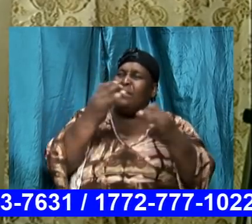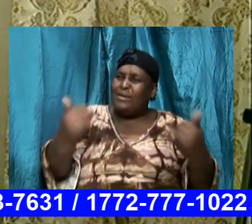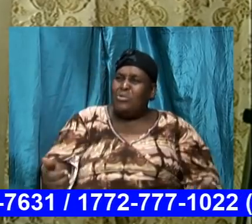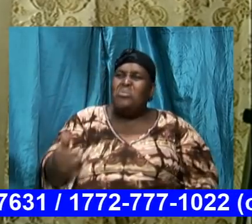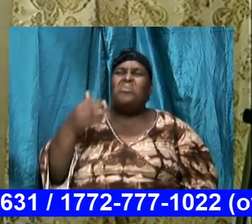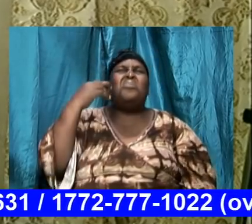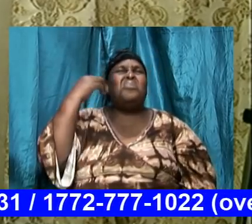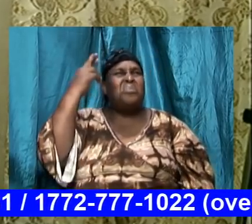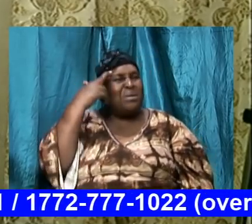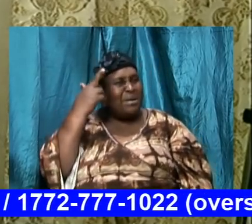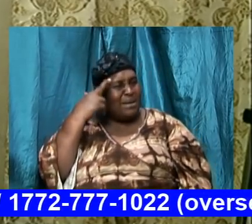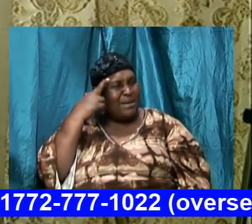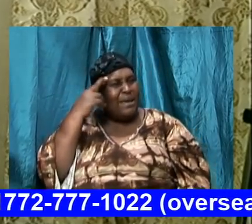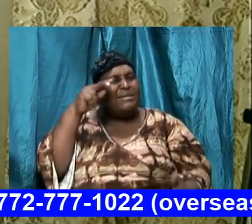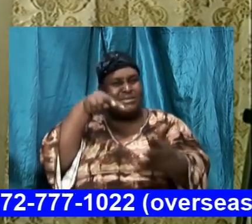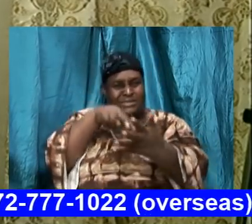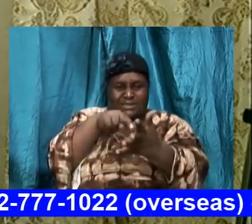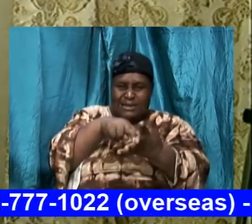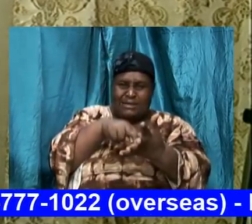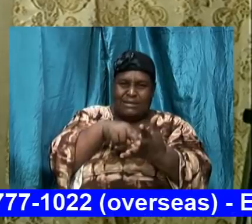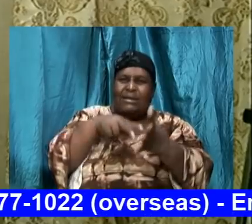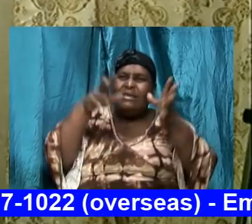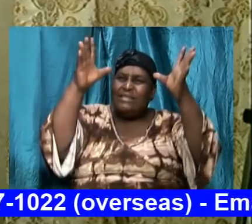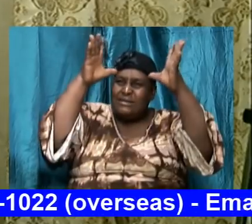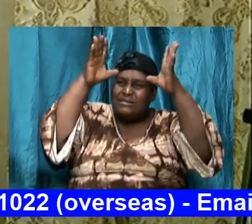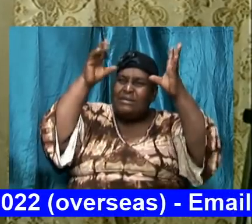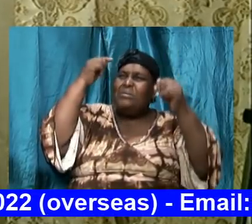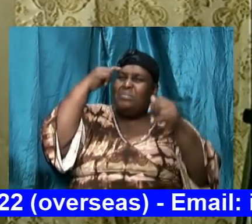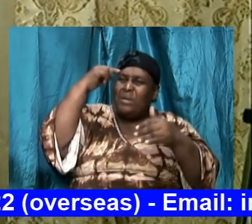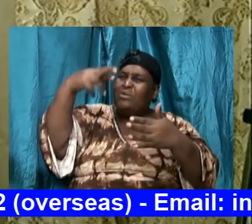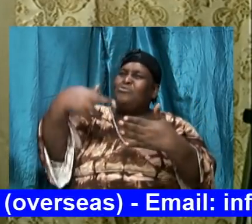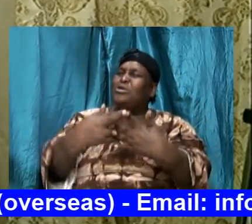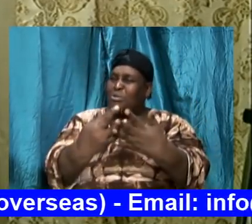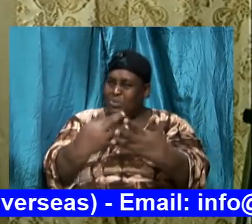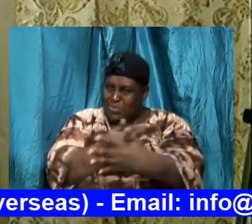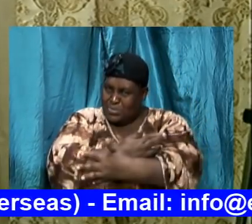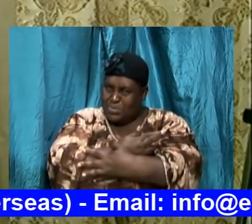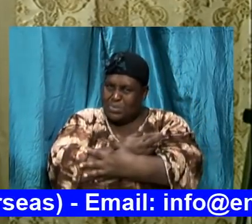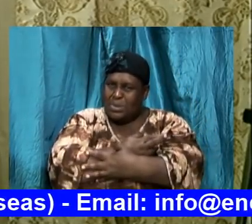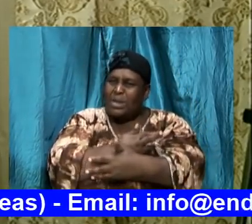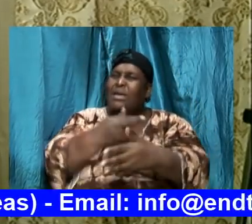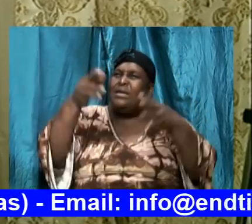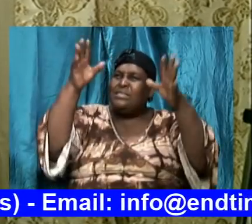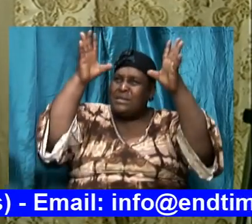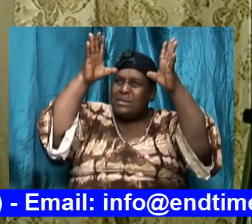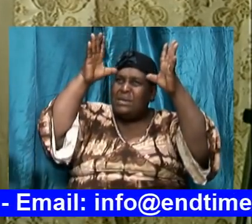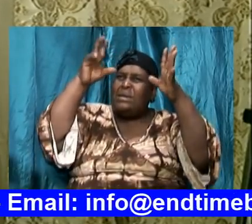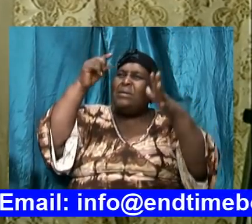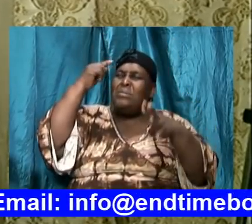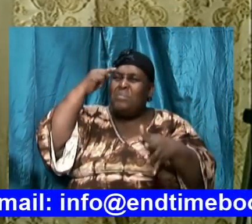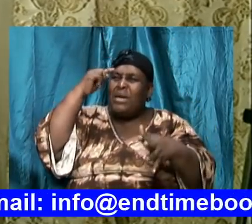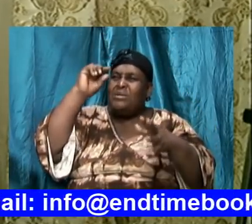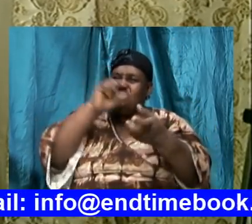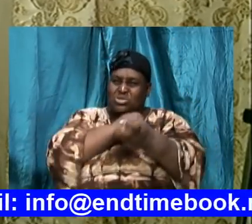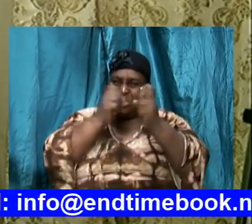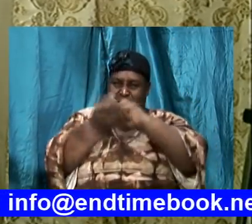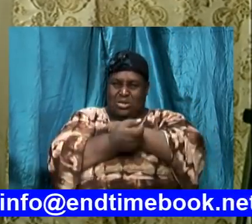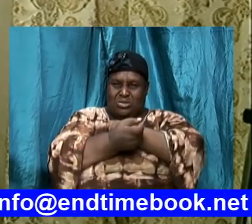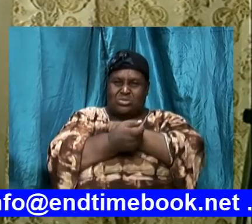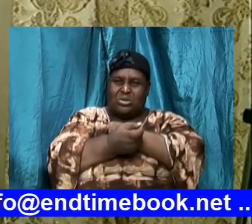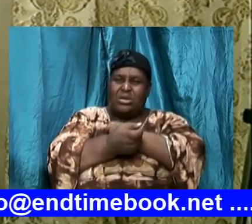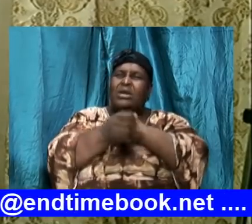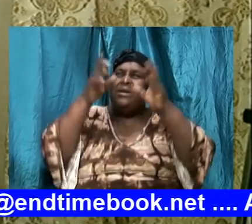he was standing. His mind was renewed. His mind was now changed. His mind was now